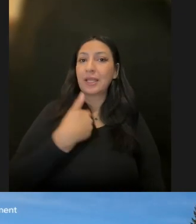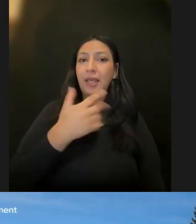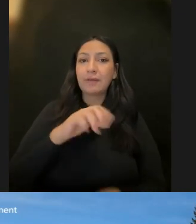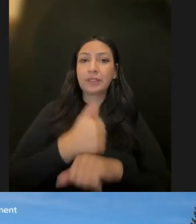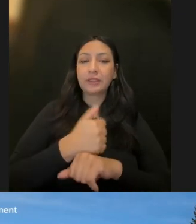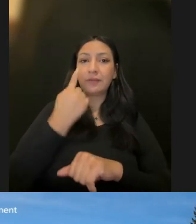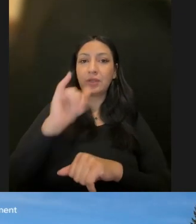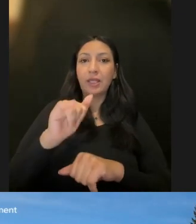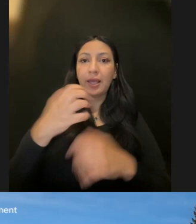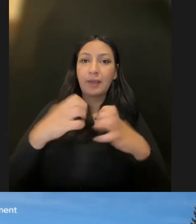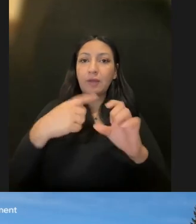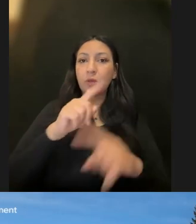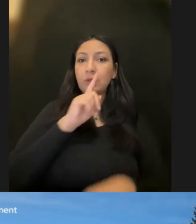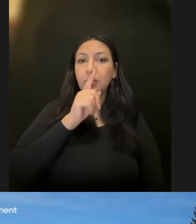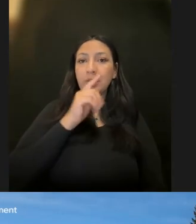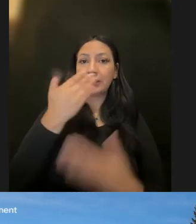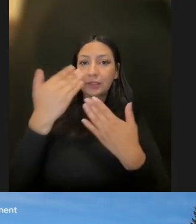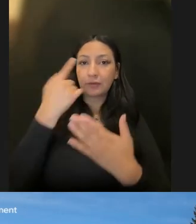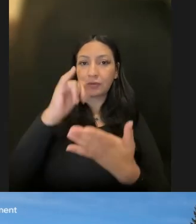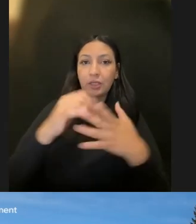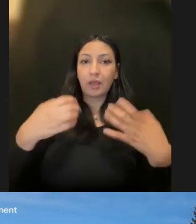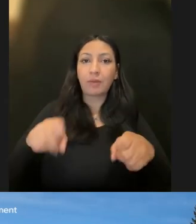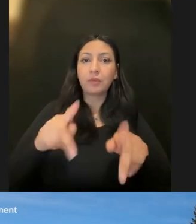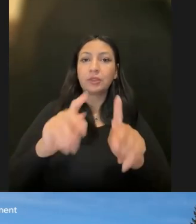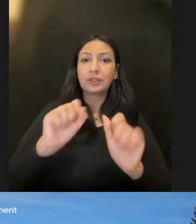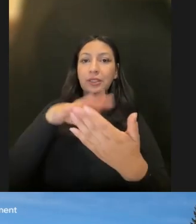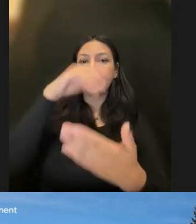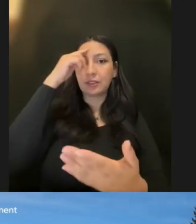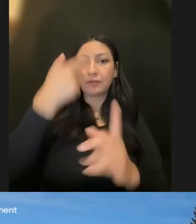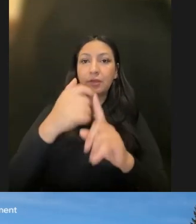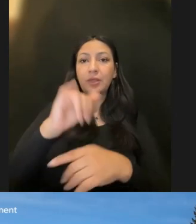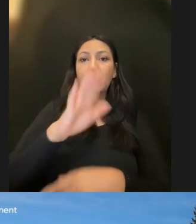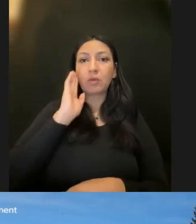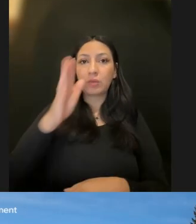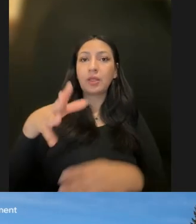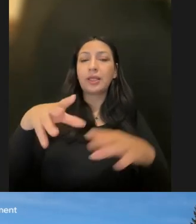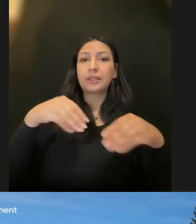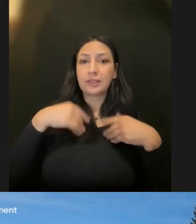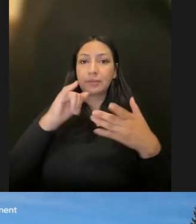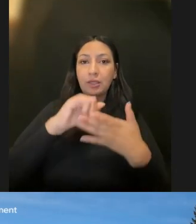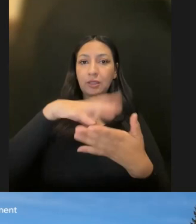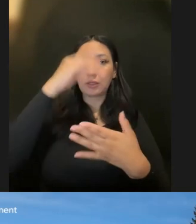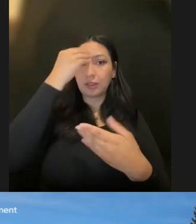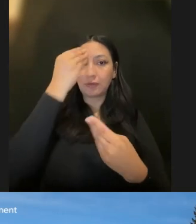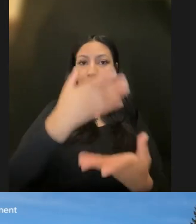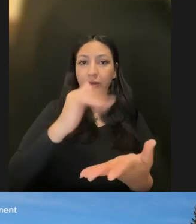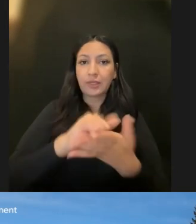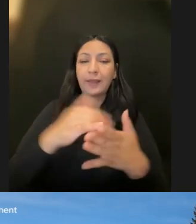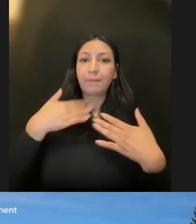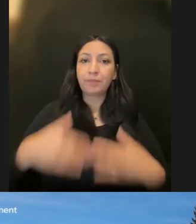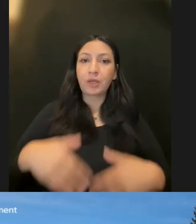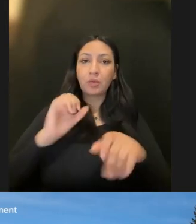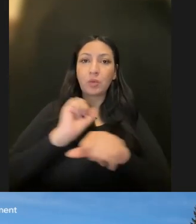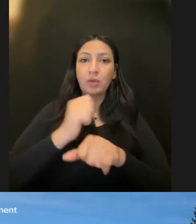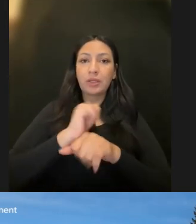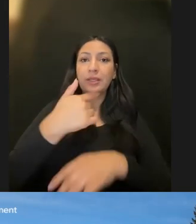that effort. We are certainly appreciative of the opportunity to learn from it and will take those learnings to inform the body of work that